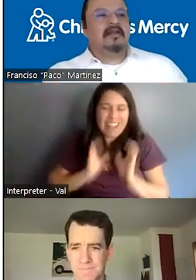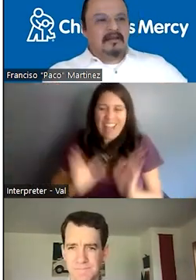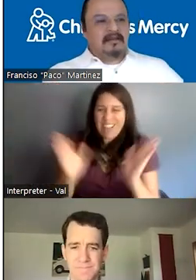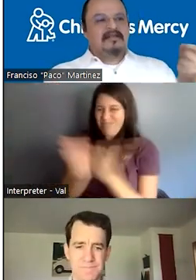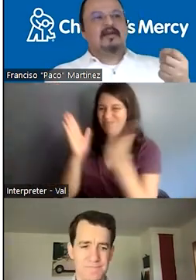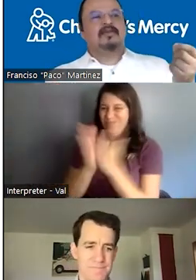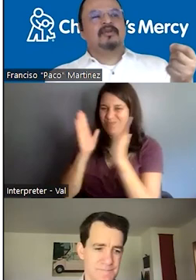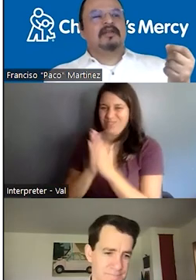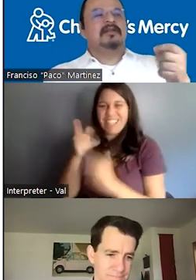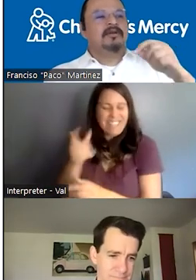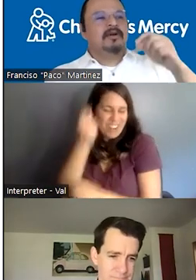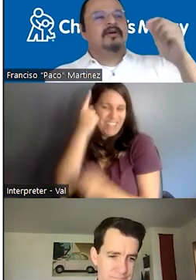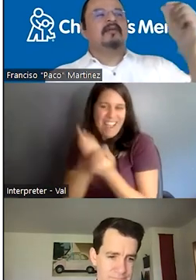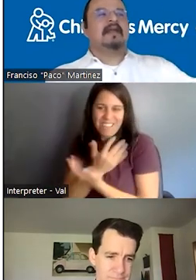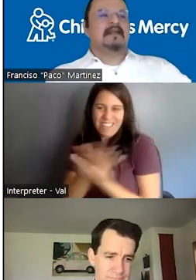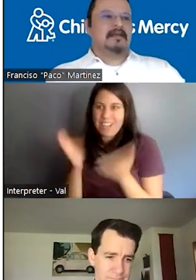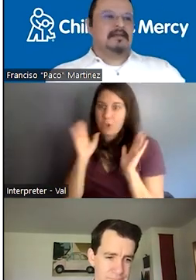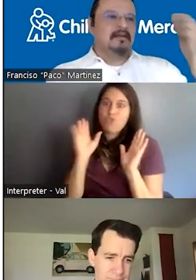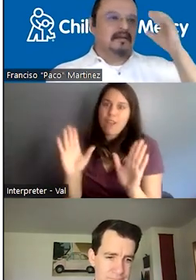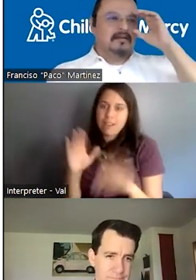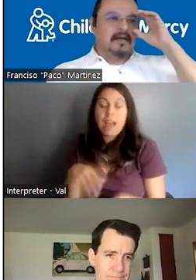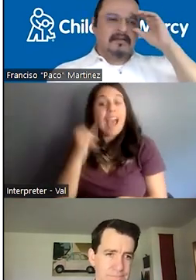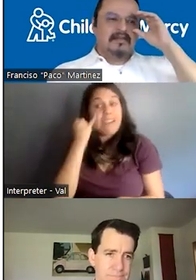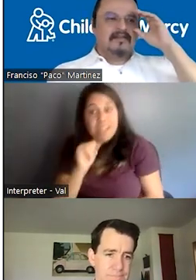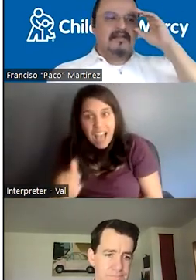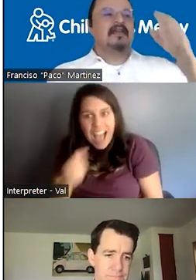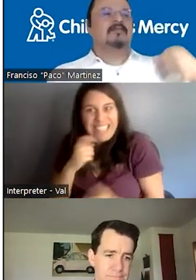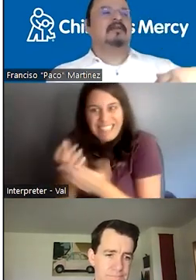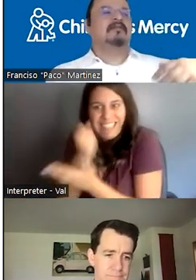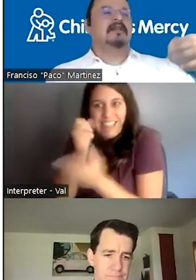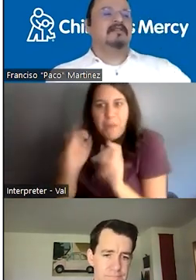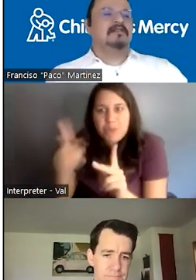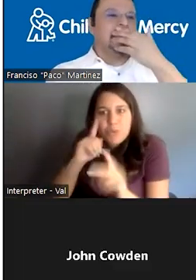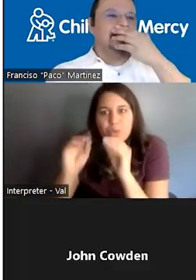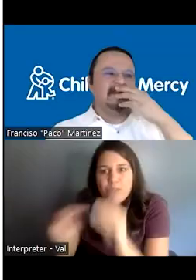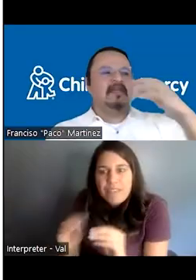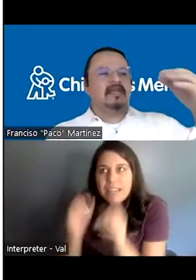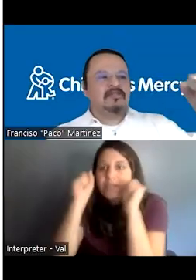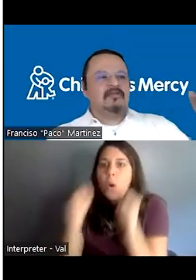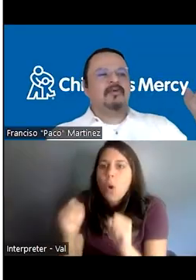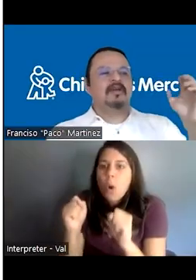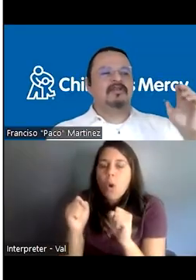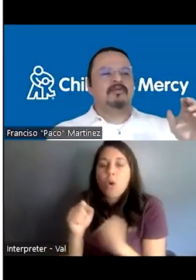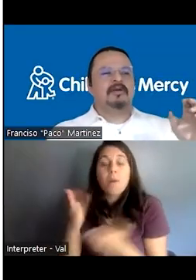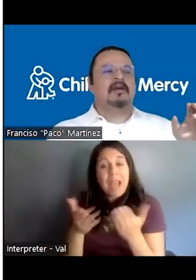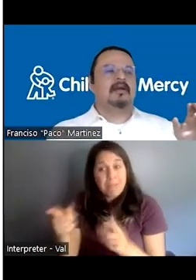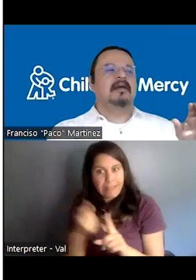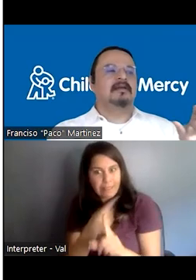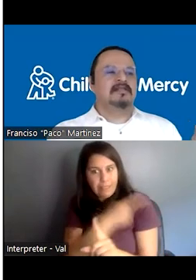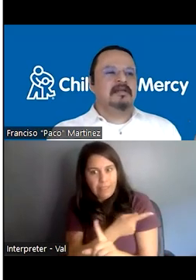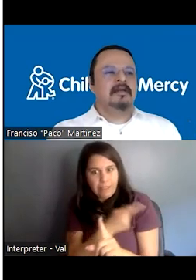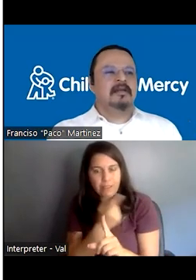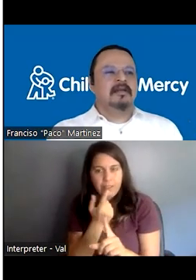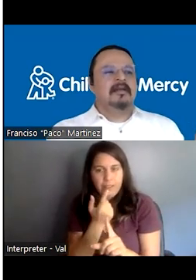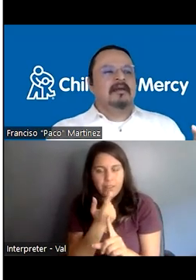if not, then there's an opportunity to correct that, right? This is the chance when, when there's a deviation from what you were, uh,